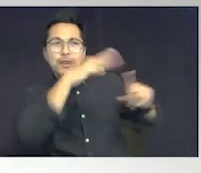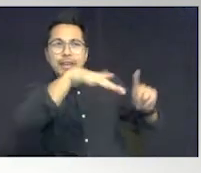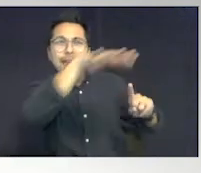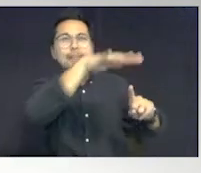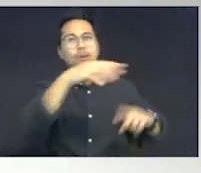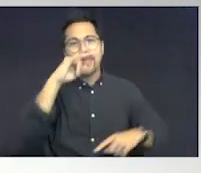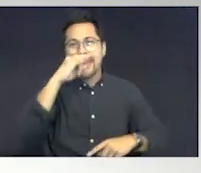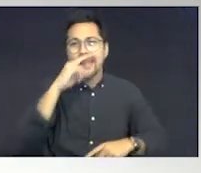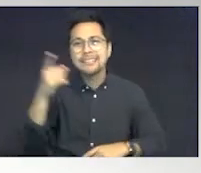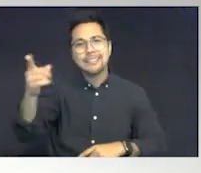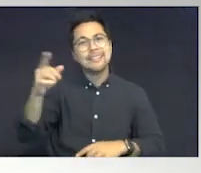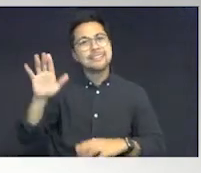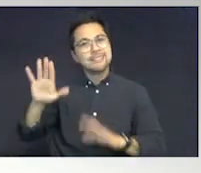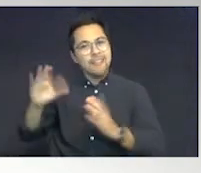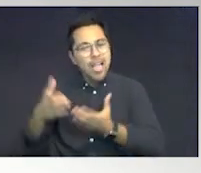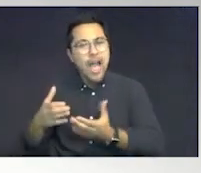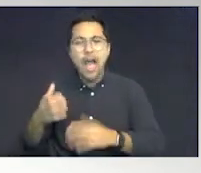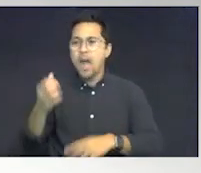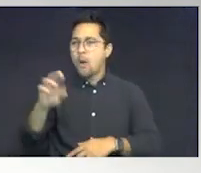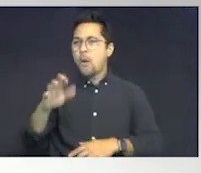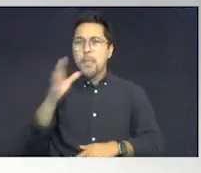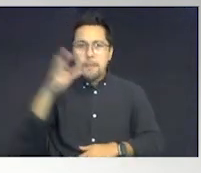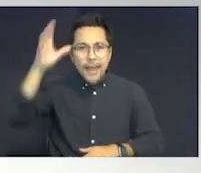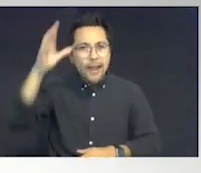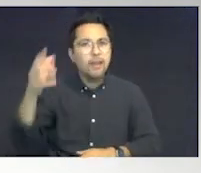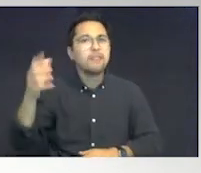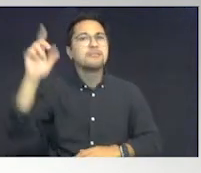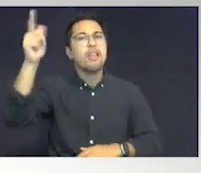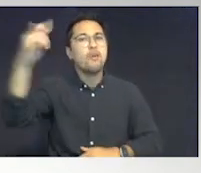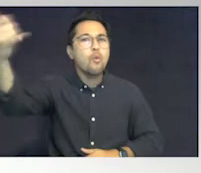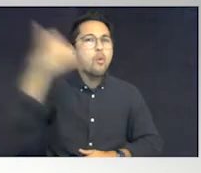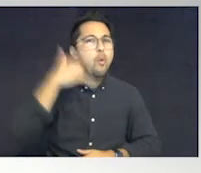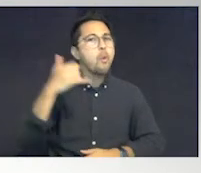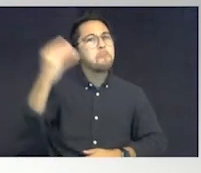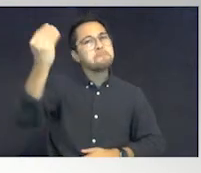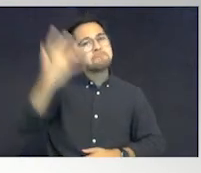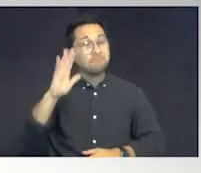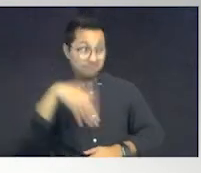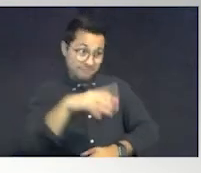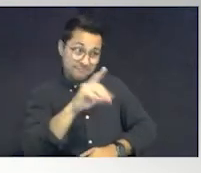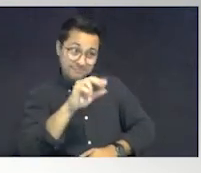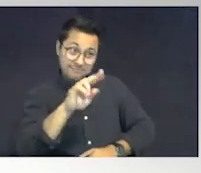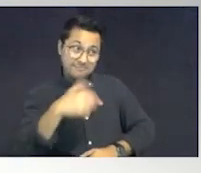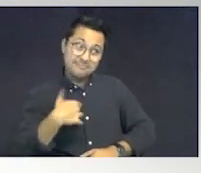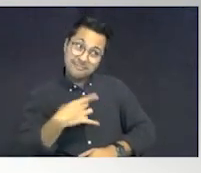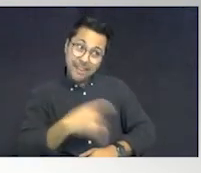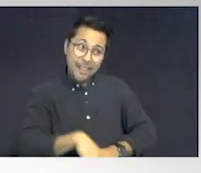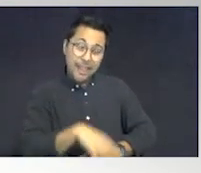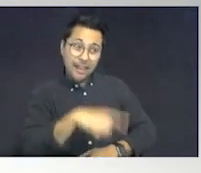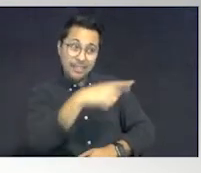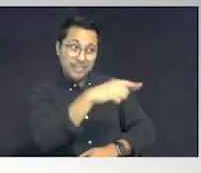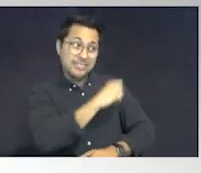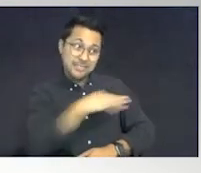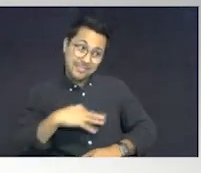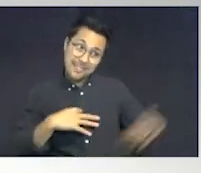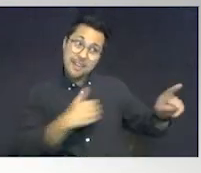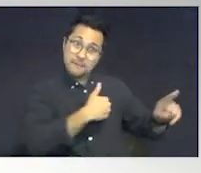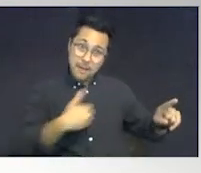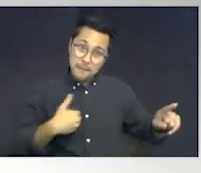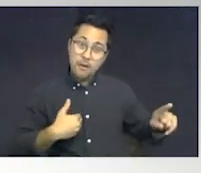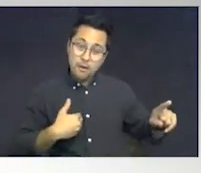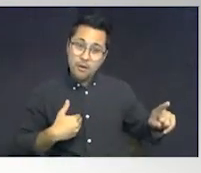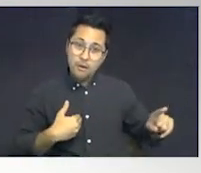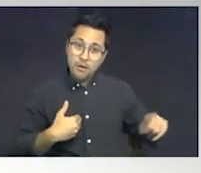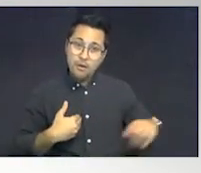that were in Drew's classes where the parents would call me and say to me, Donna, I didn't like the way that this staff member named Law.